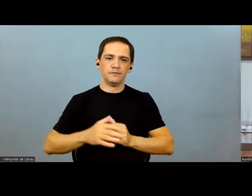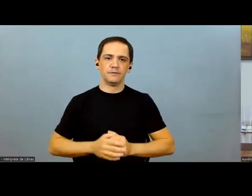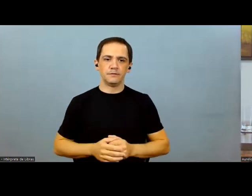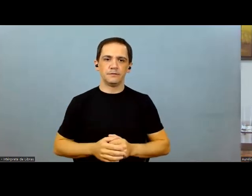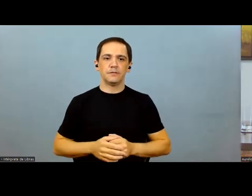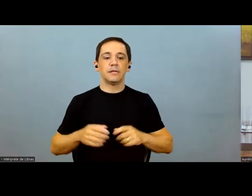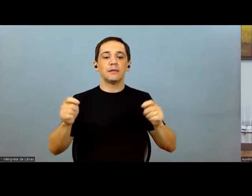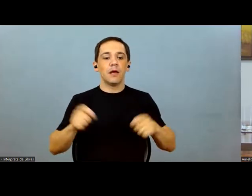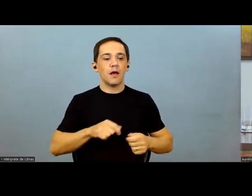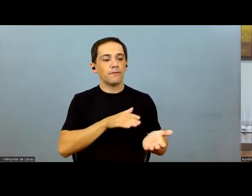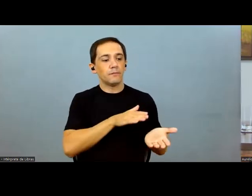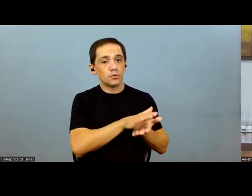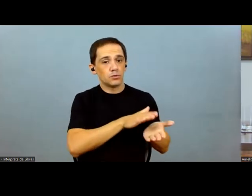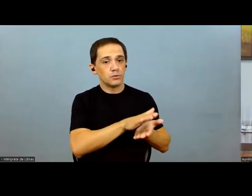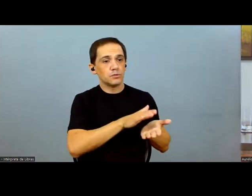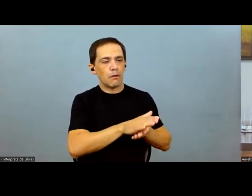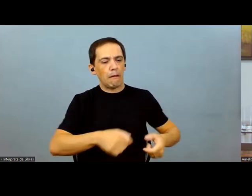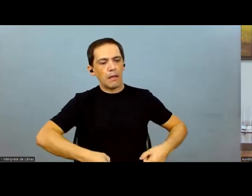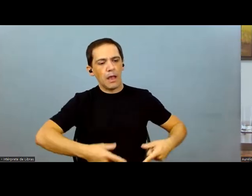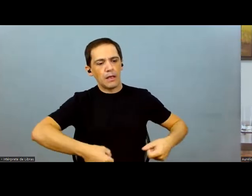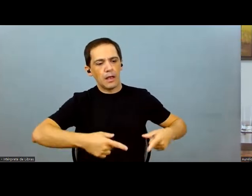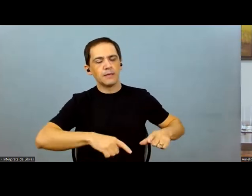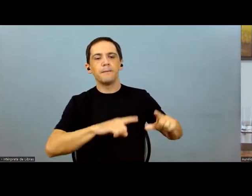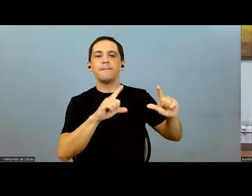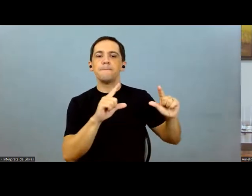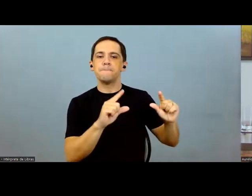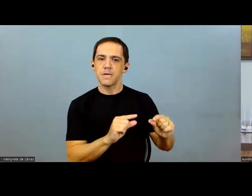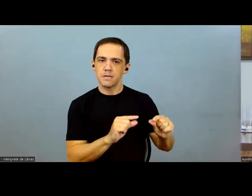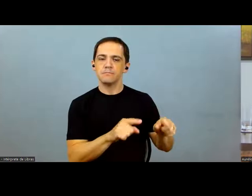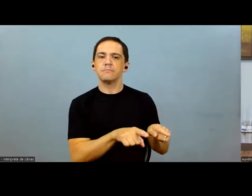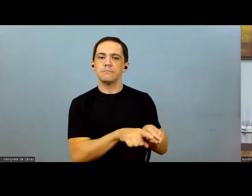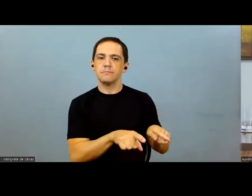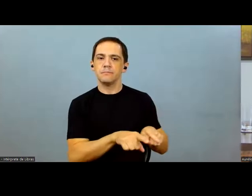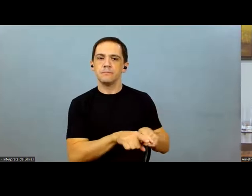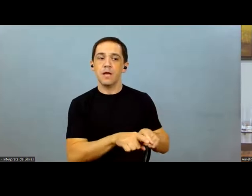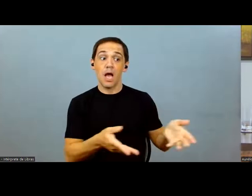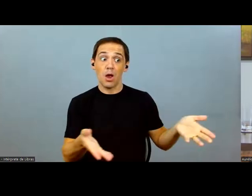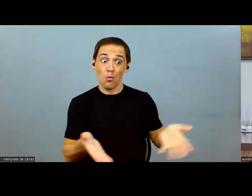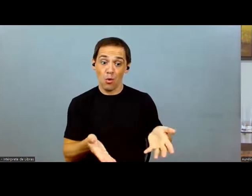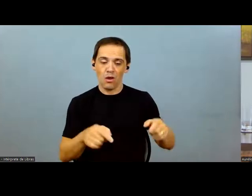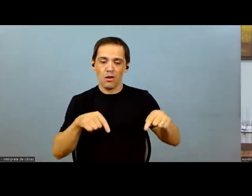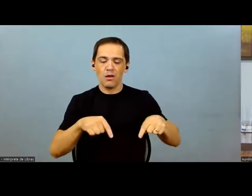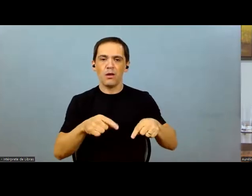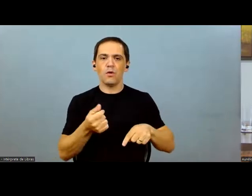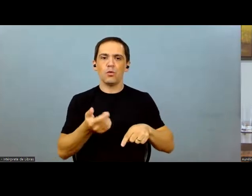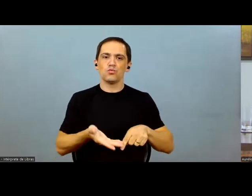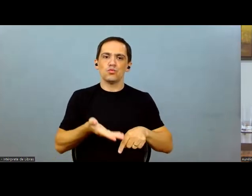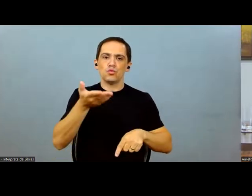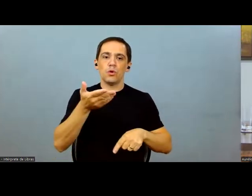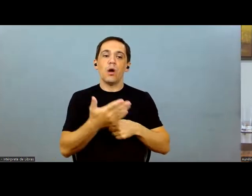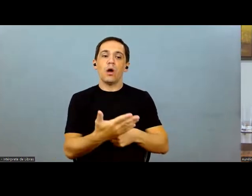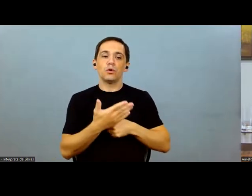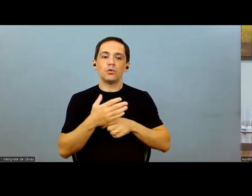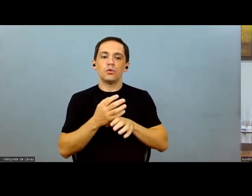And this is what will enable us to have lower production costs than we have now. Ensuring,